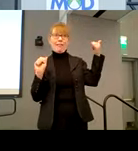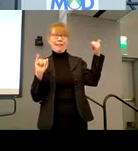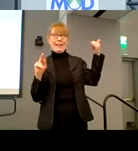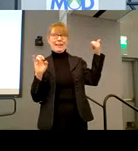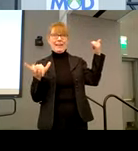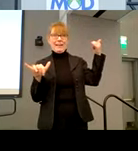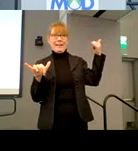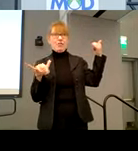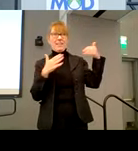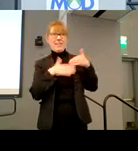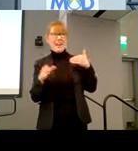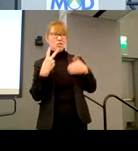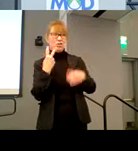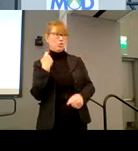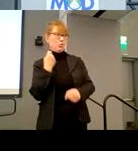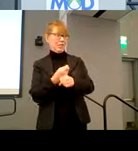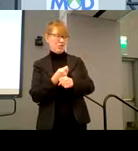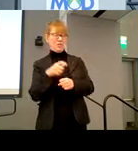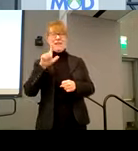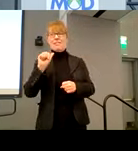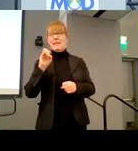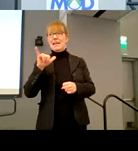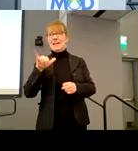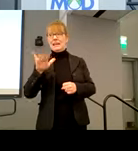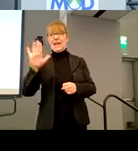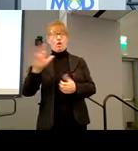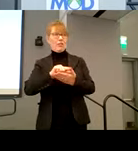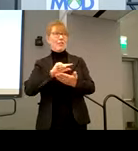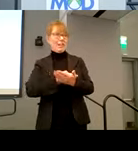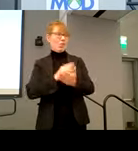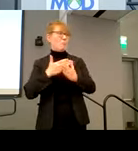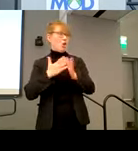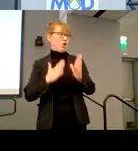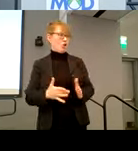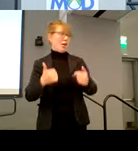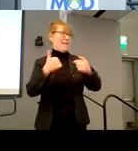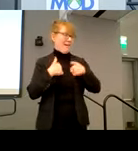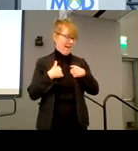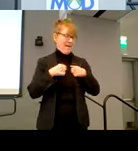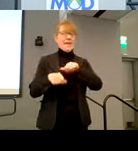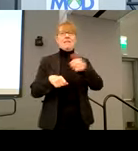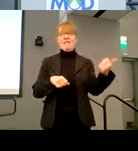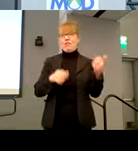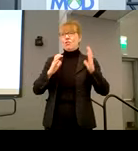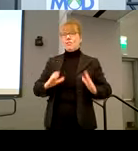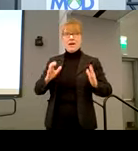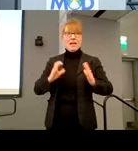years, Lainey and her partner, her legal partner, and I, and another client, uh, met once a month